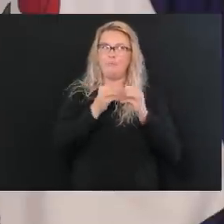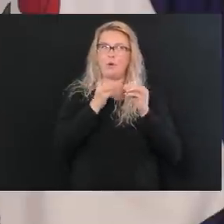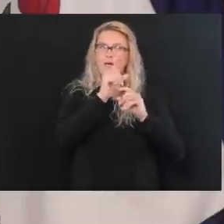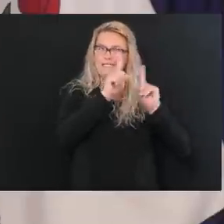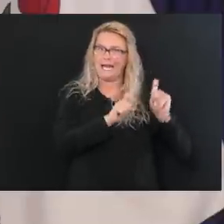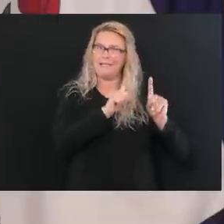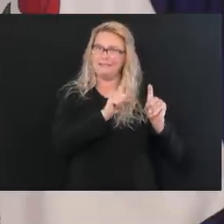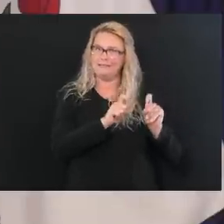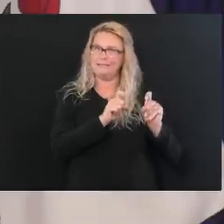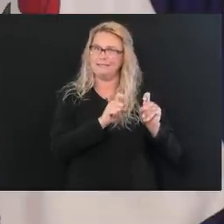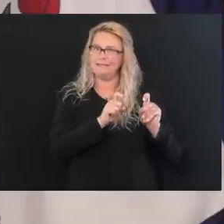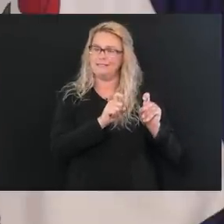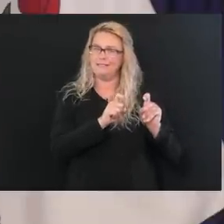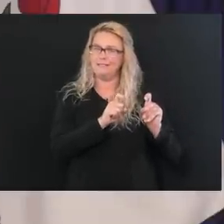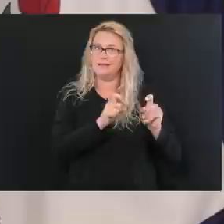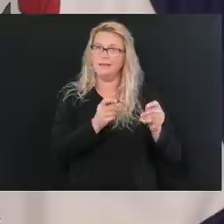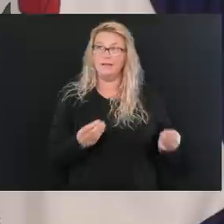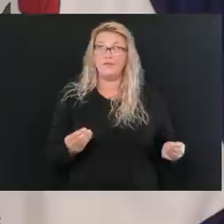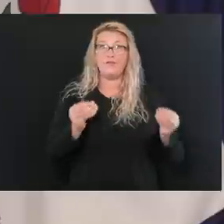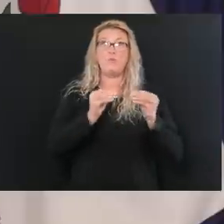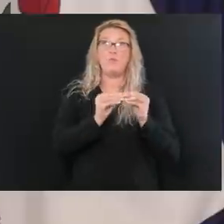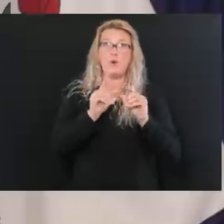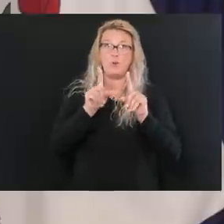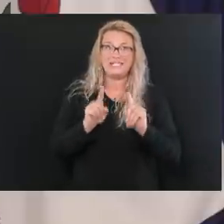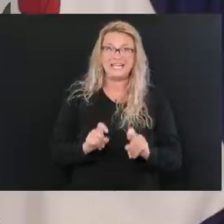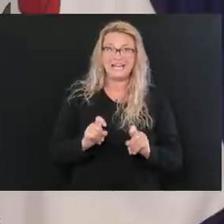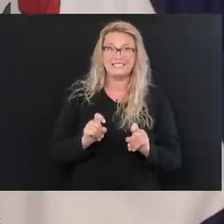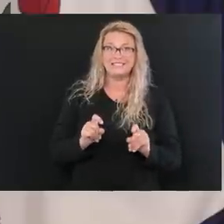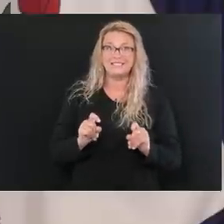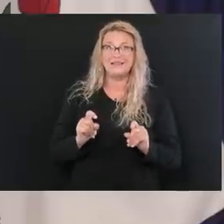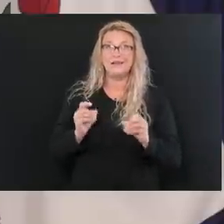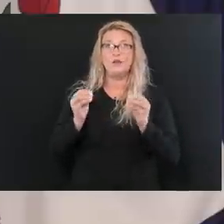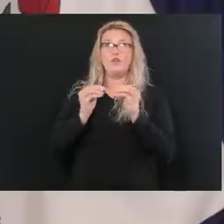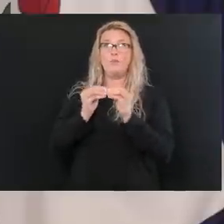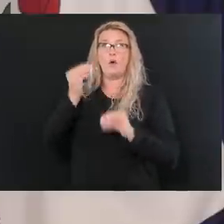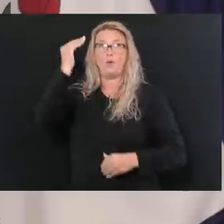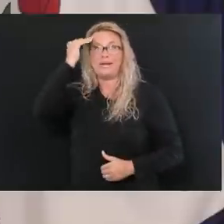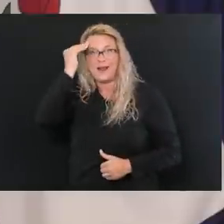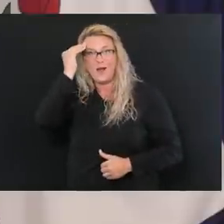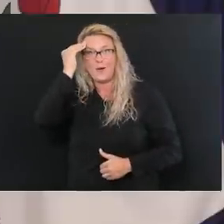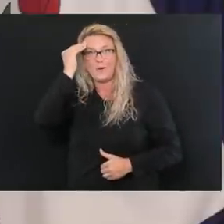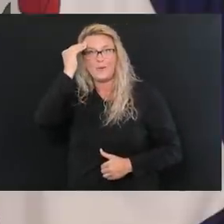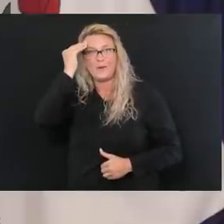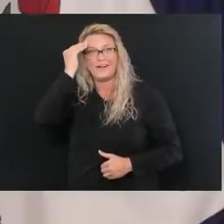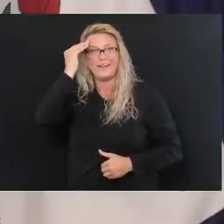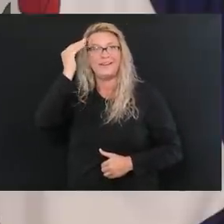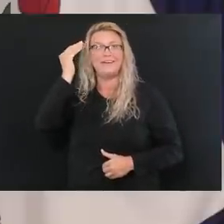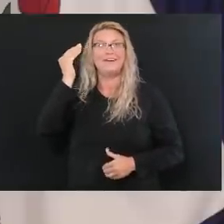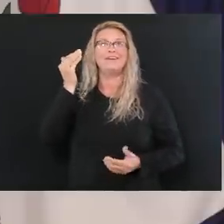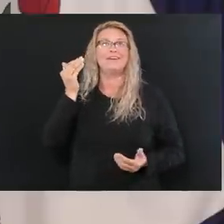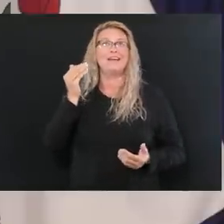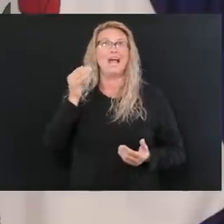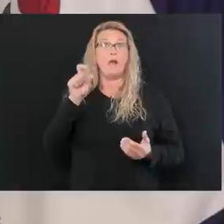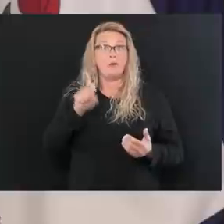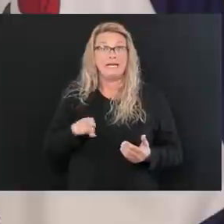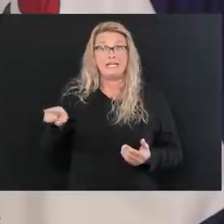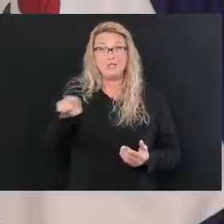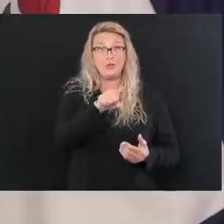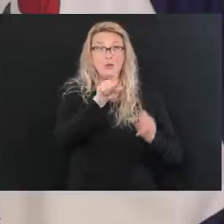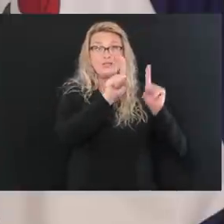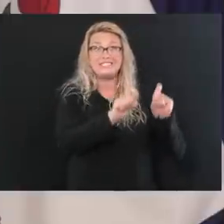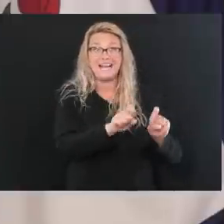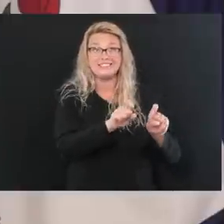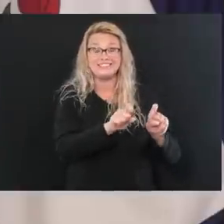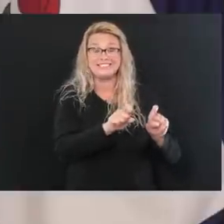because the more we test, the more we know, and we need to get the test. And so